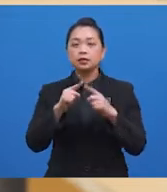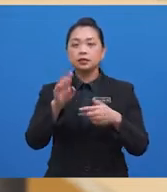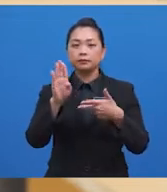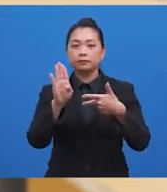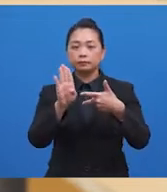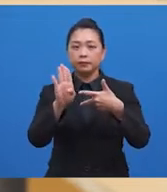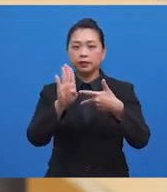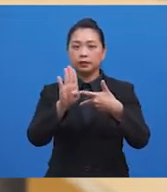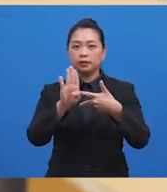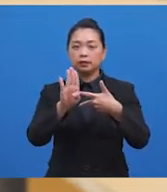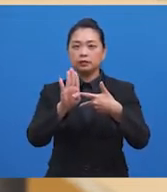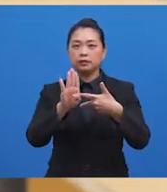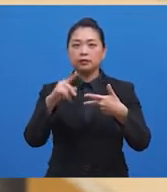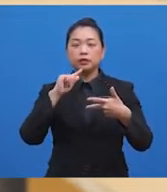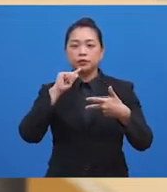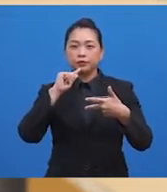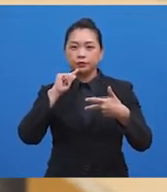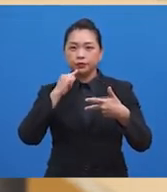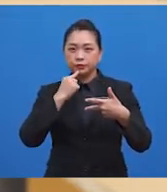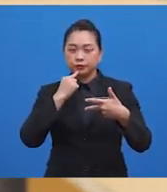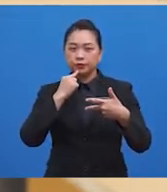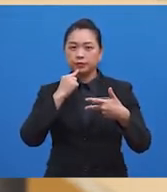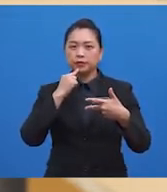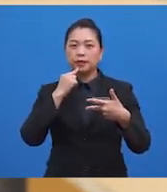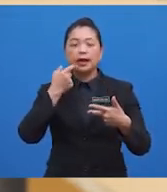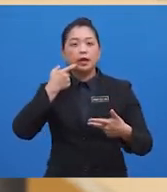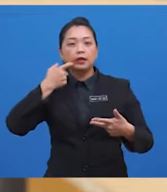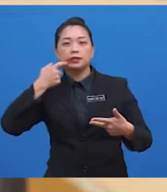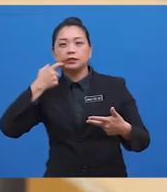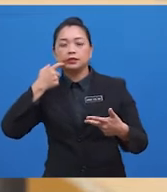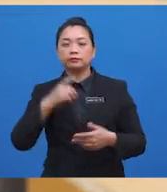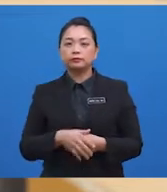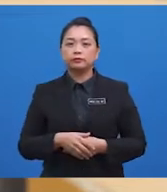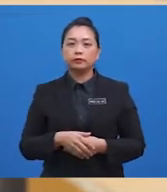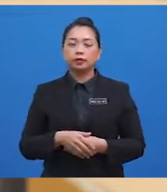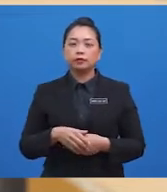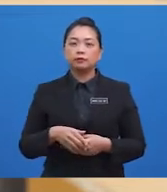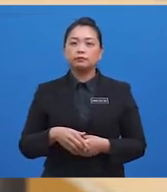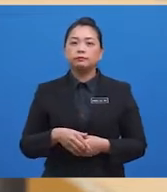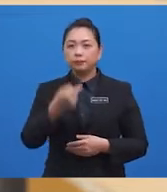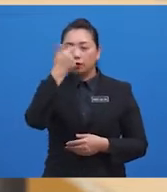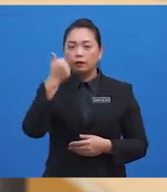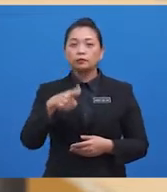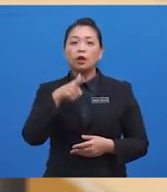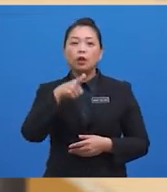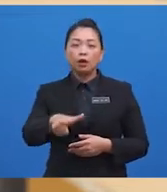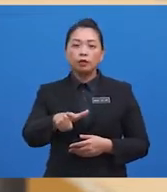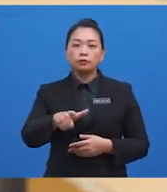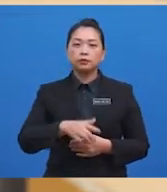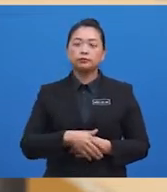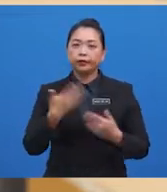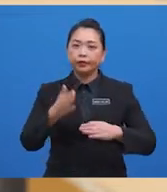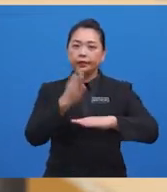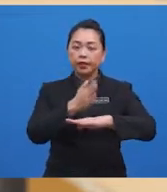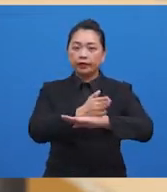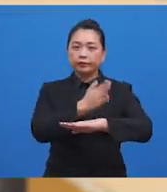addicts due to long-term drug taking have developed a tolerance to the drugs. However, that